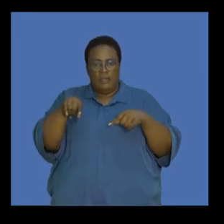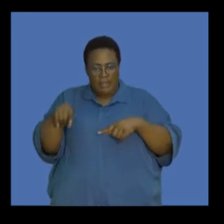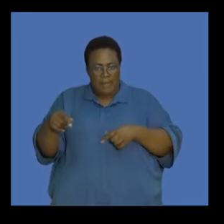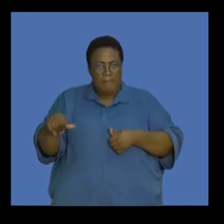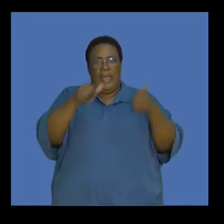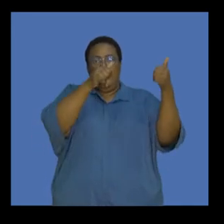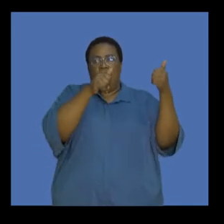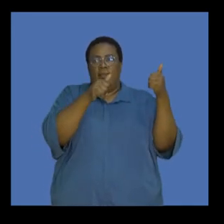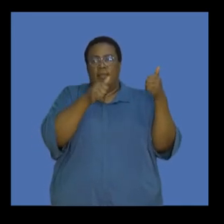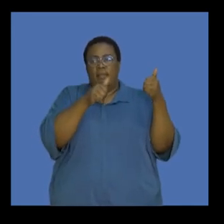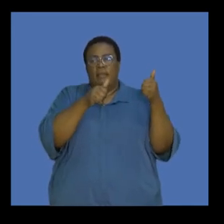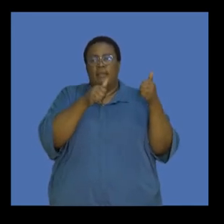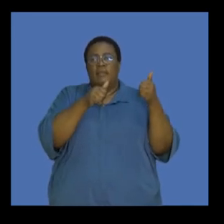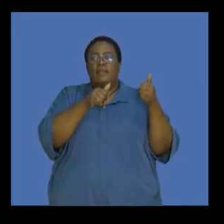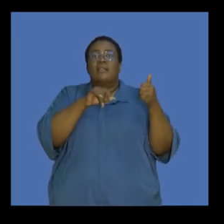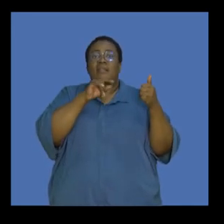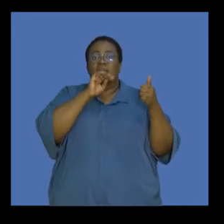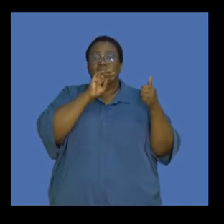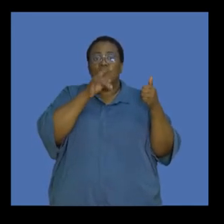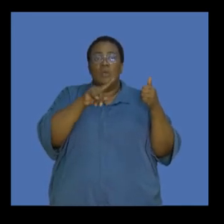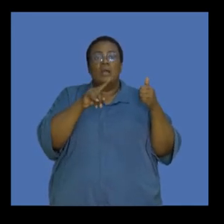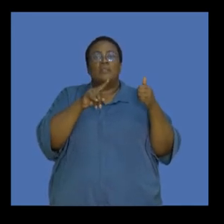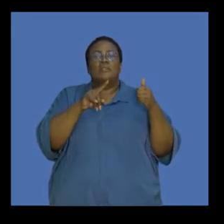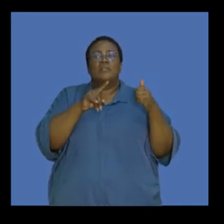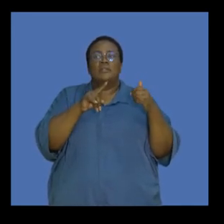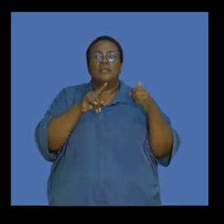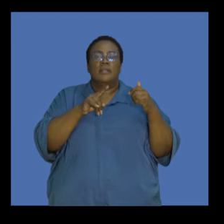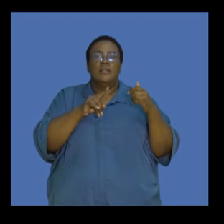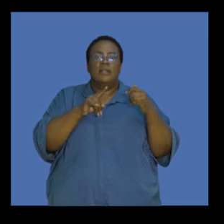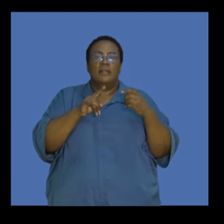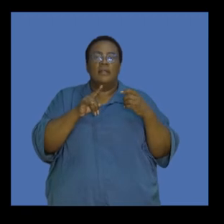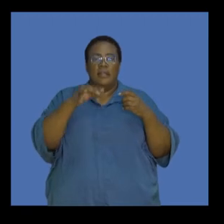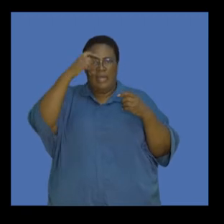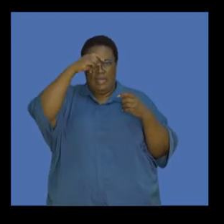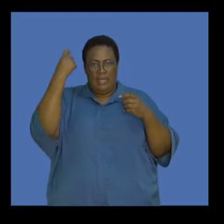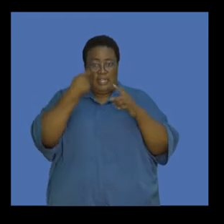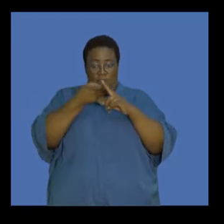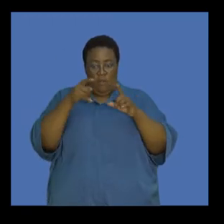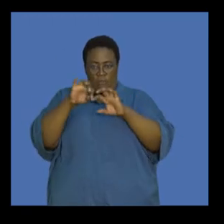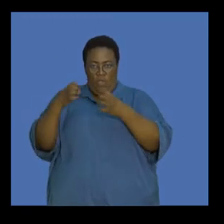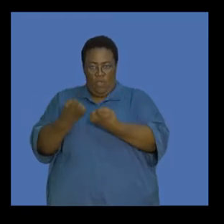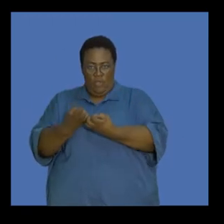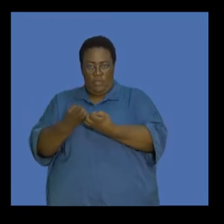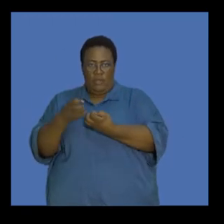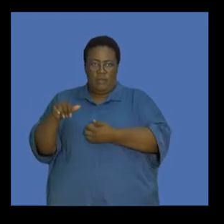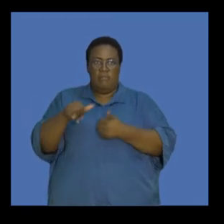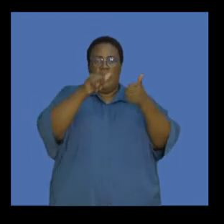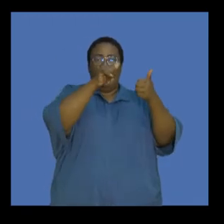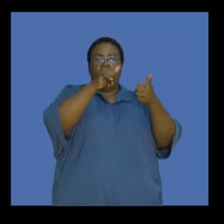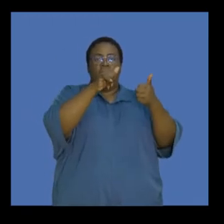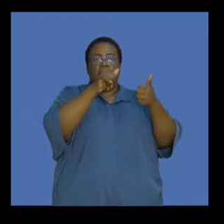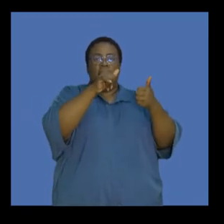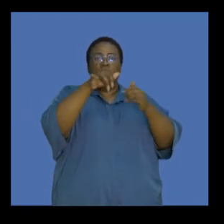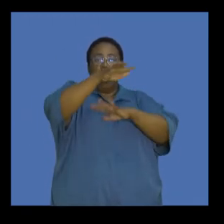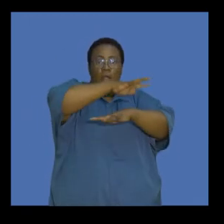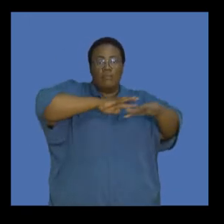off the Earth. And that's essentially the heat that comes off the Earth and is sent back into the atmosphere, that warms up the